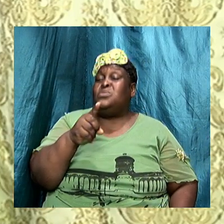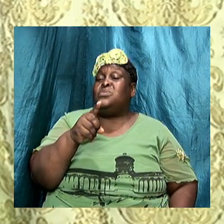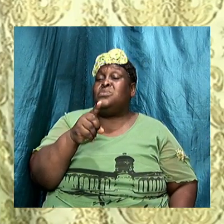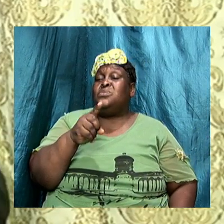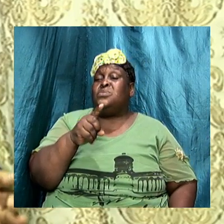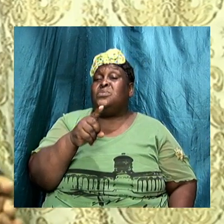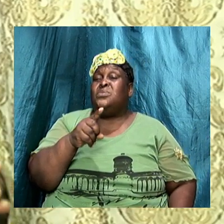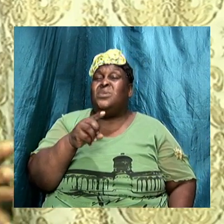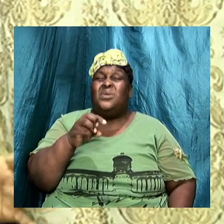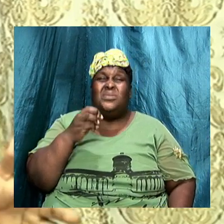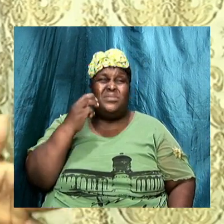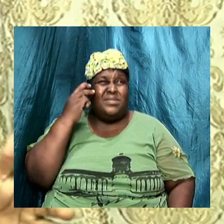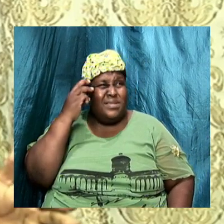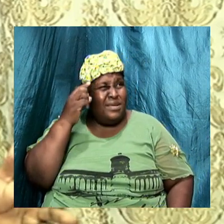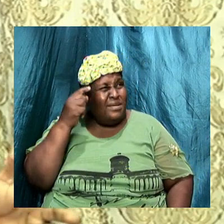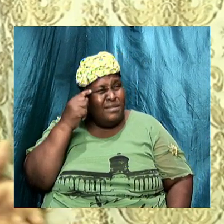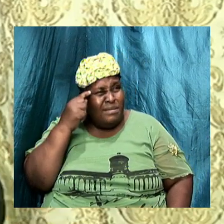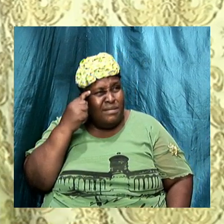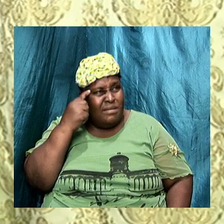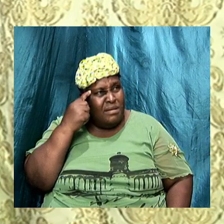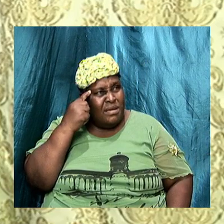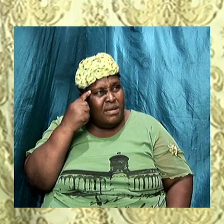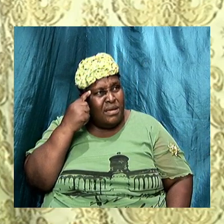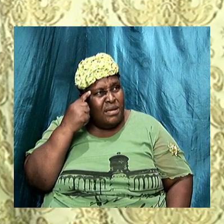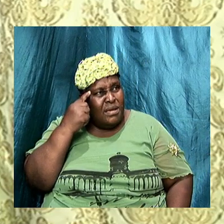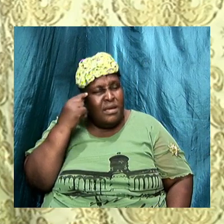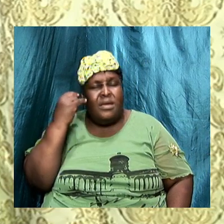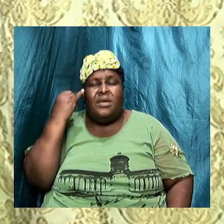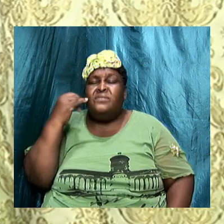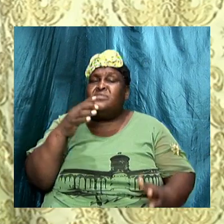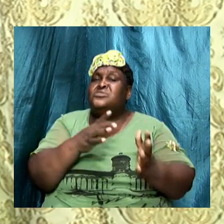if Jesus really get up from the grave